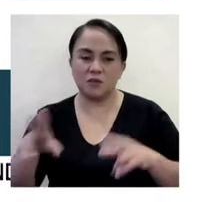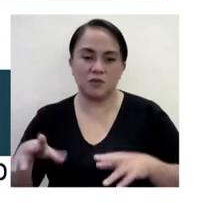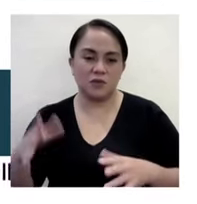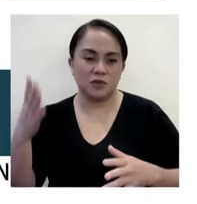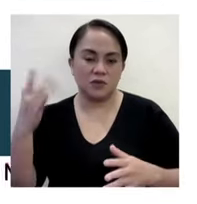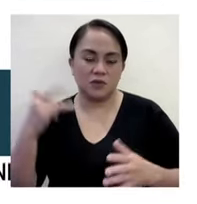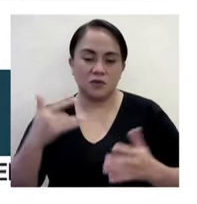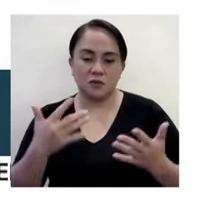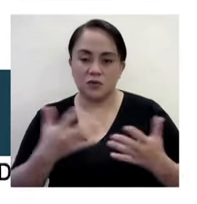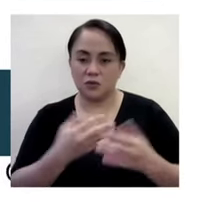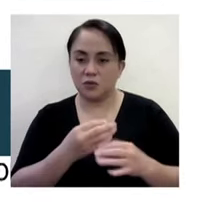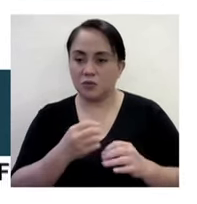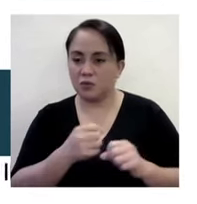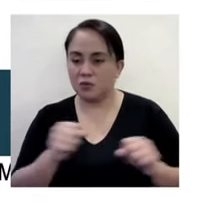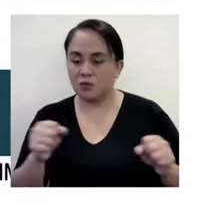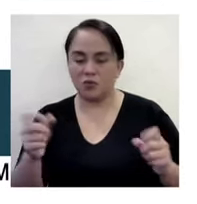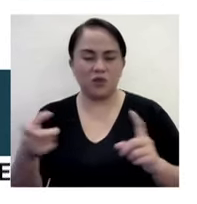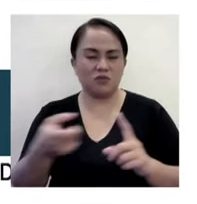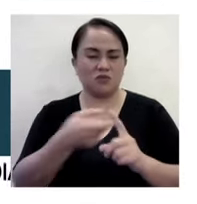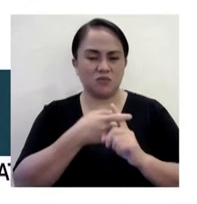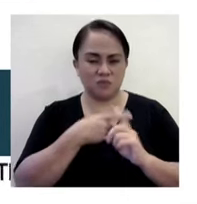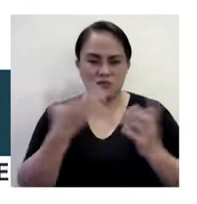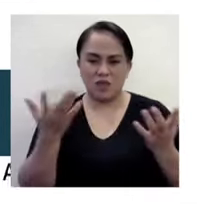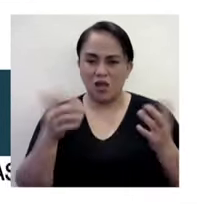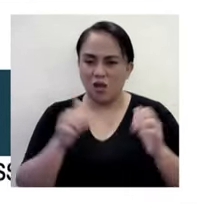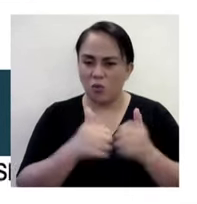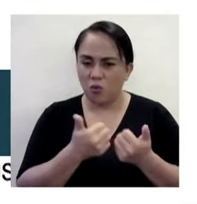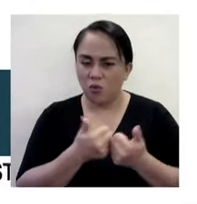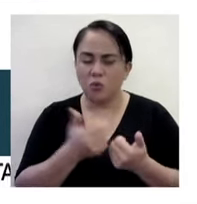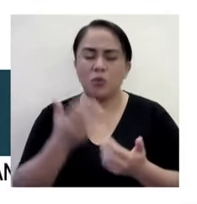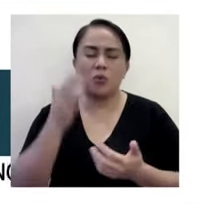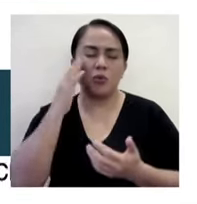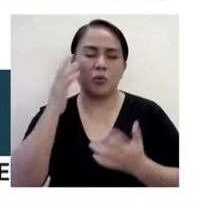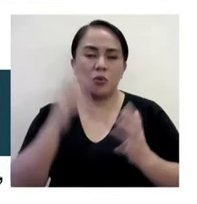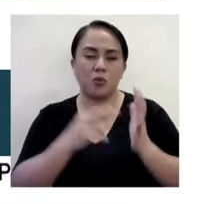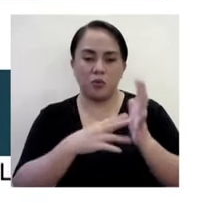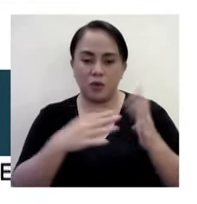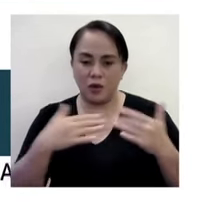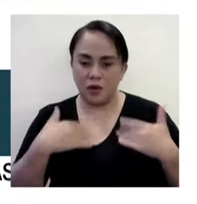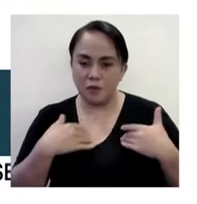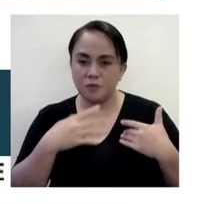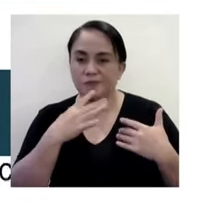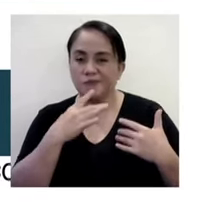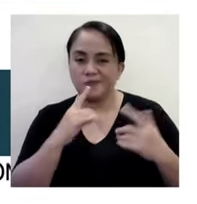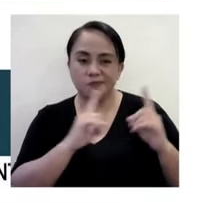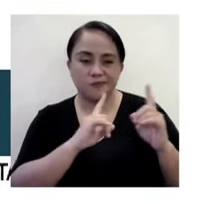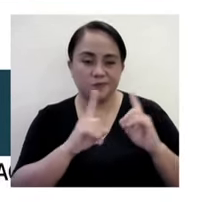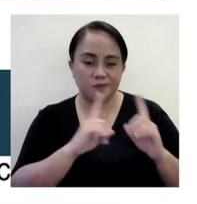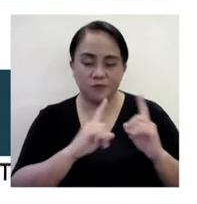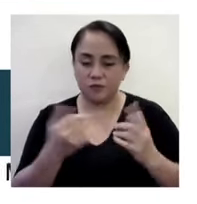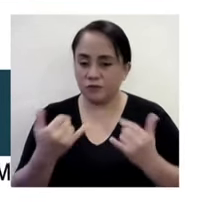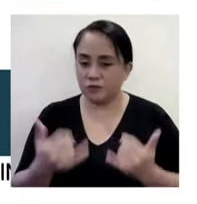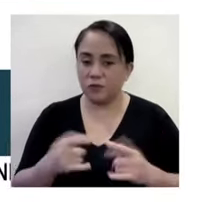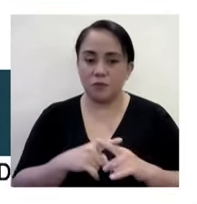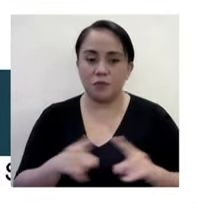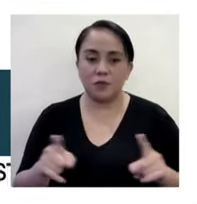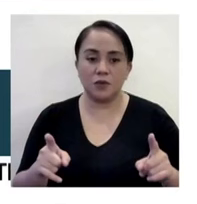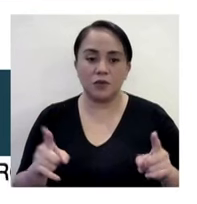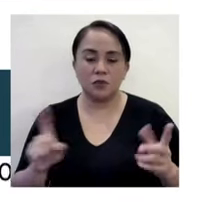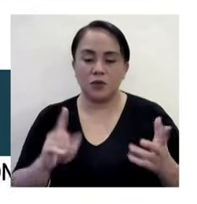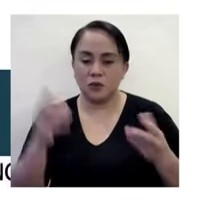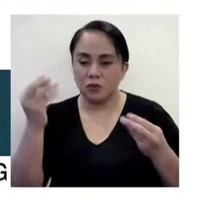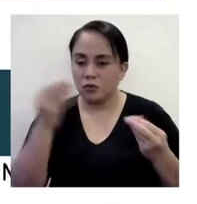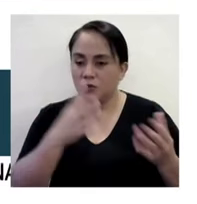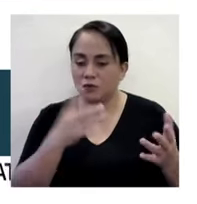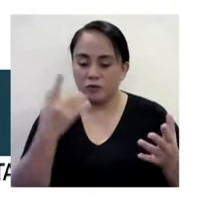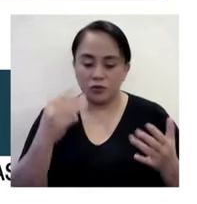being taken hostage? I mean, I know your representatives will have to speak to her today. But what information do you